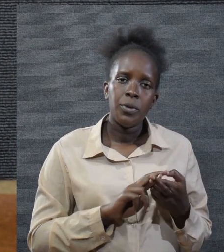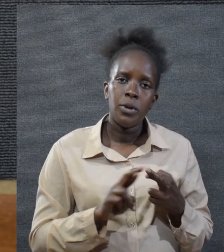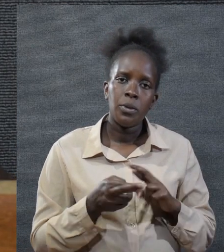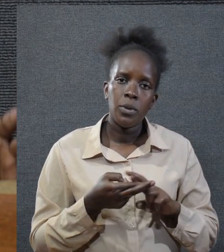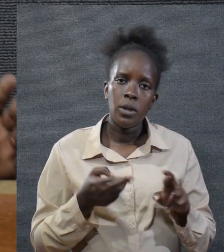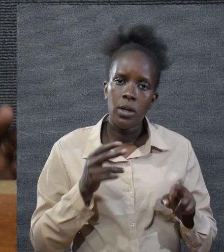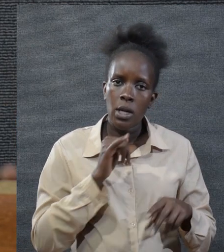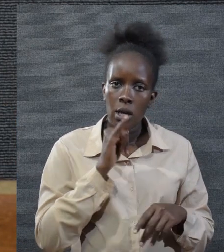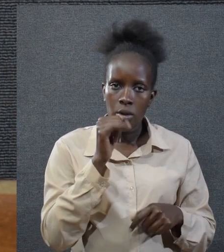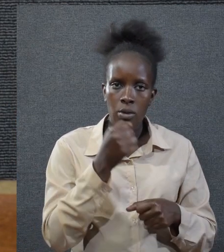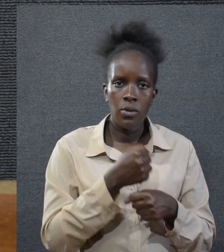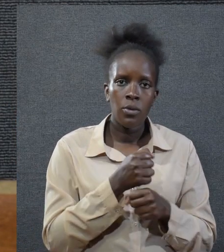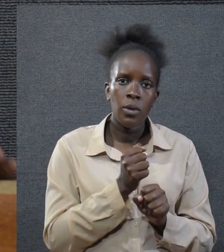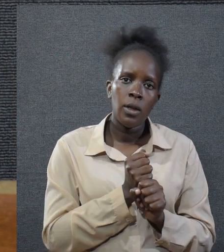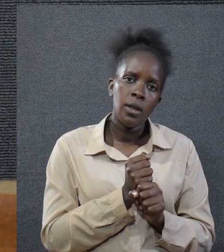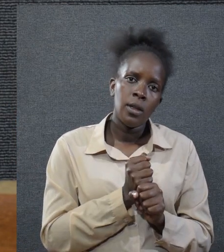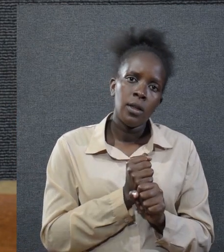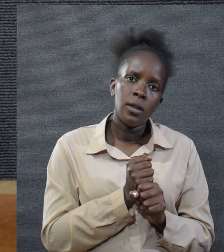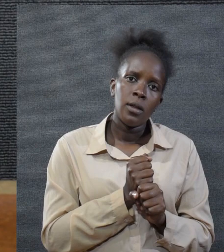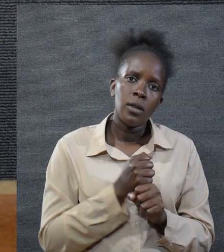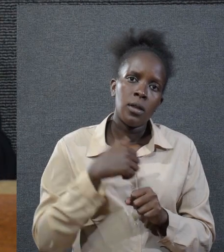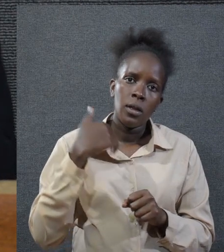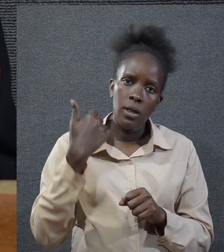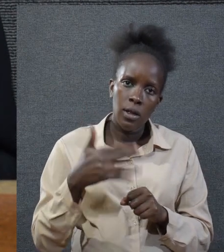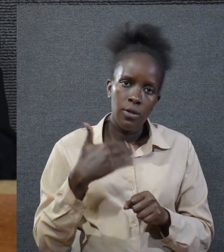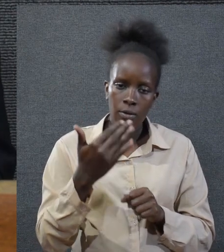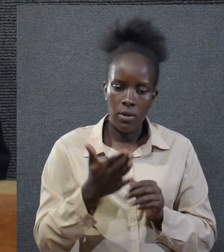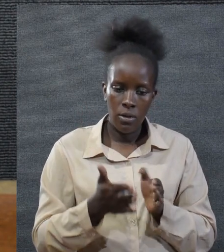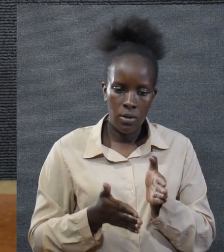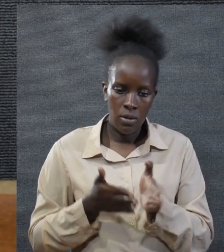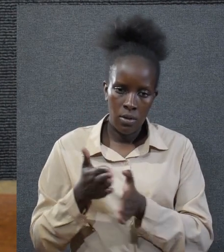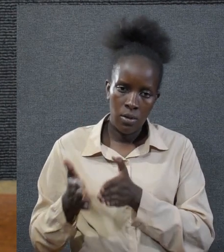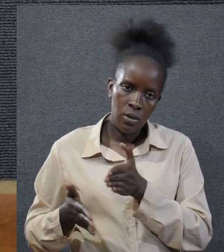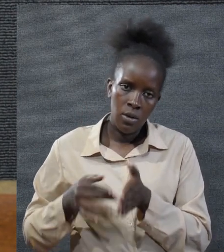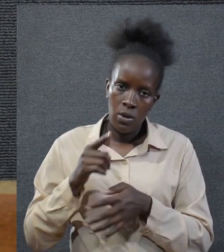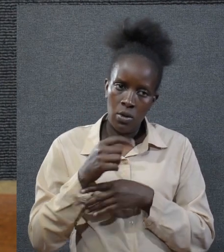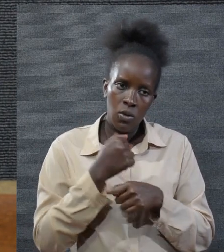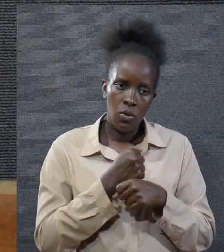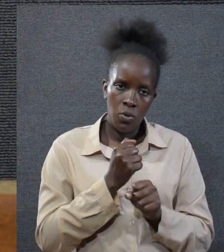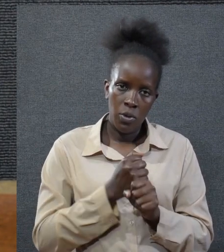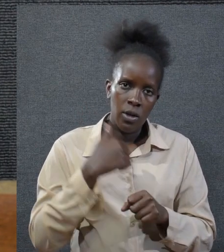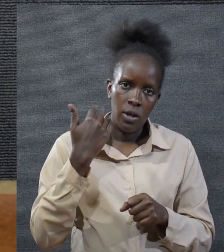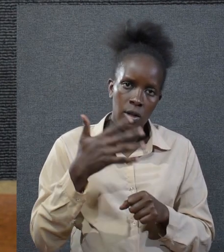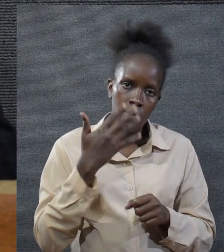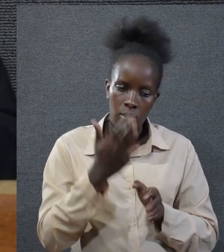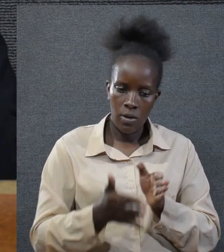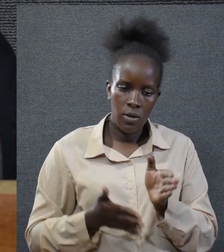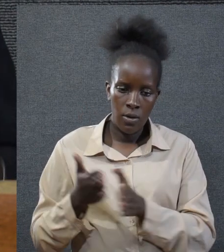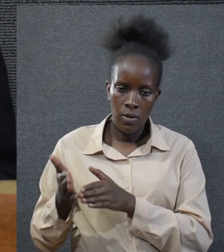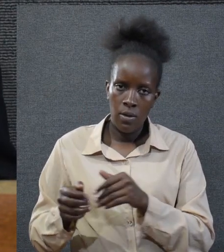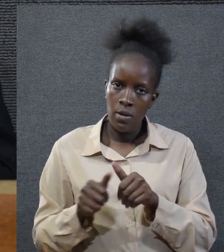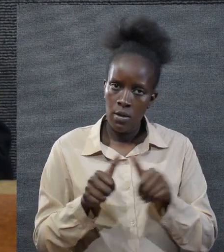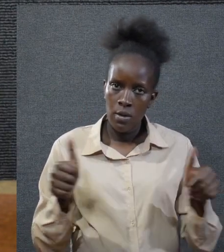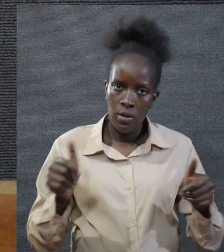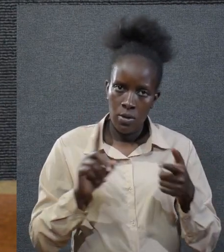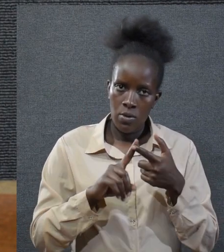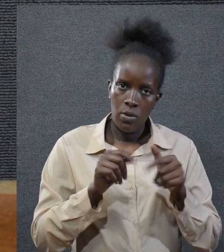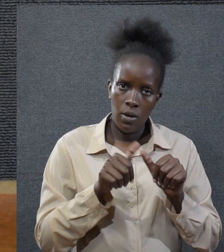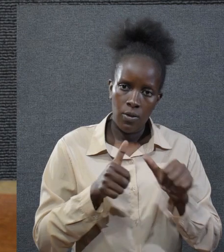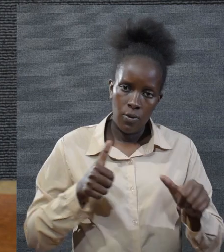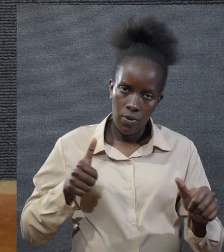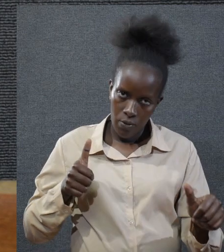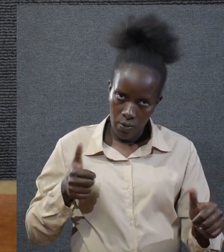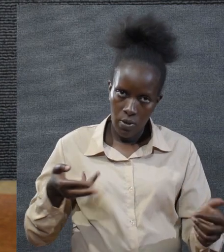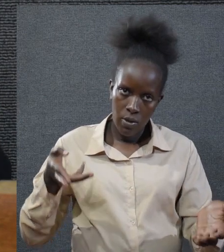to repent is to make every arrangement necessary